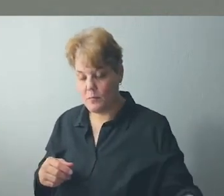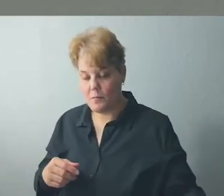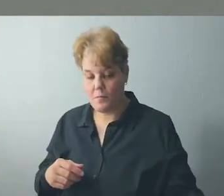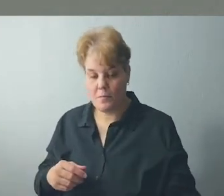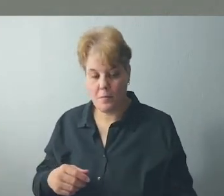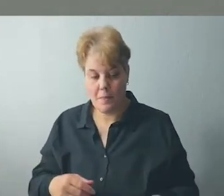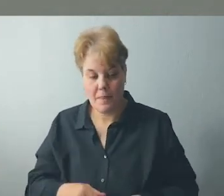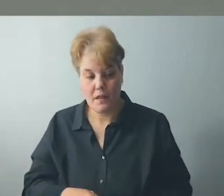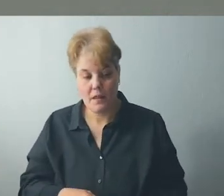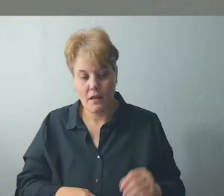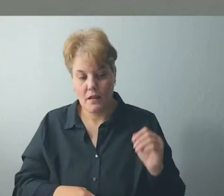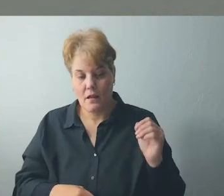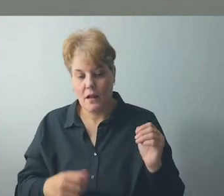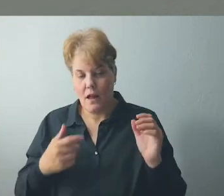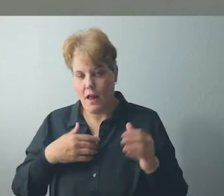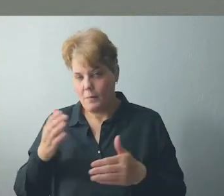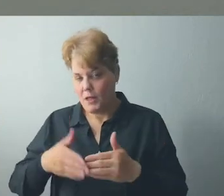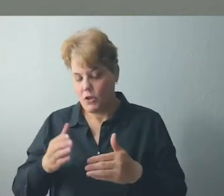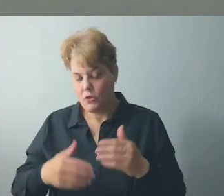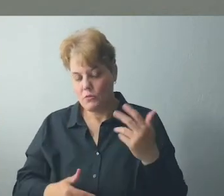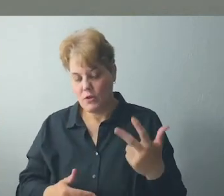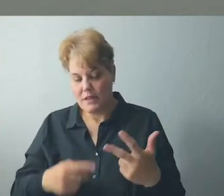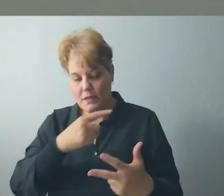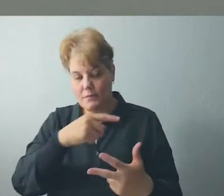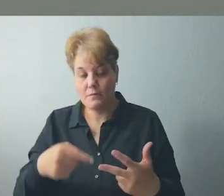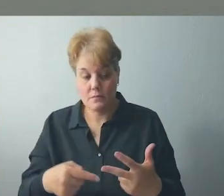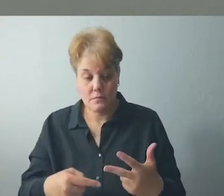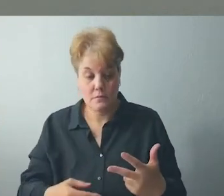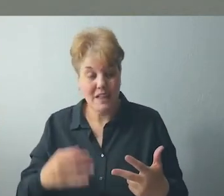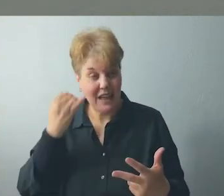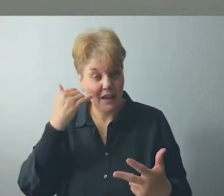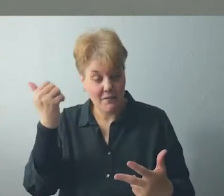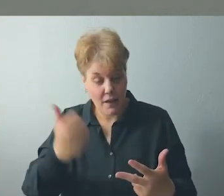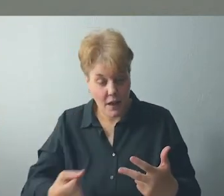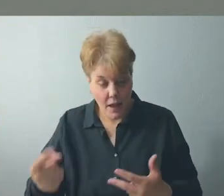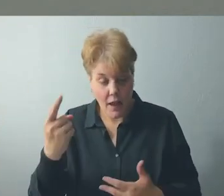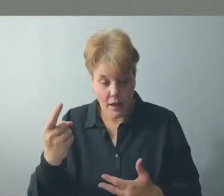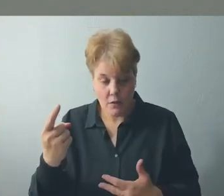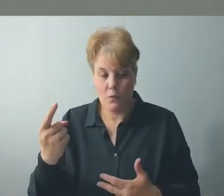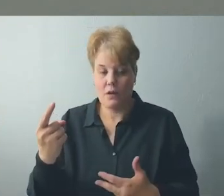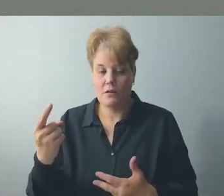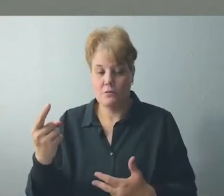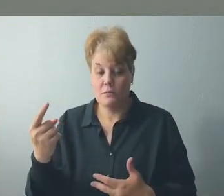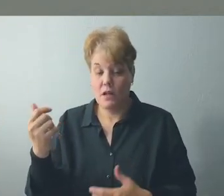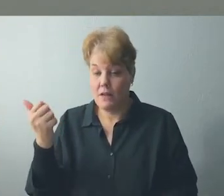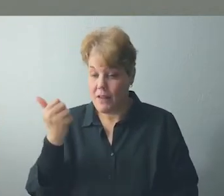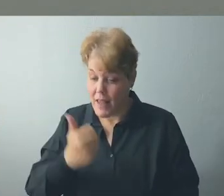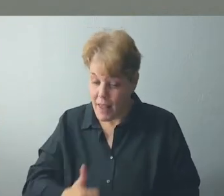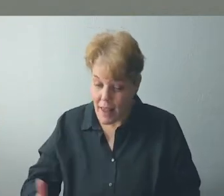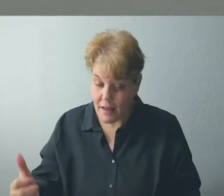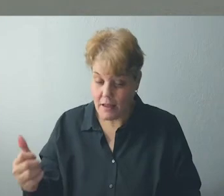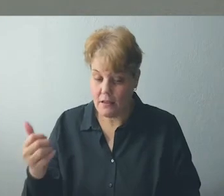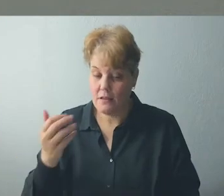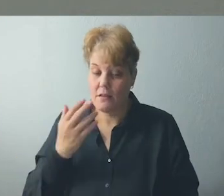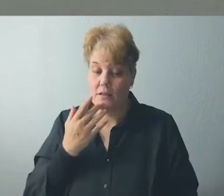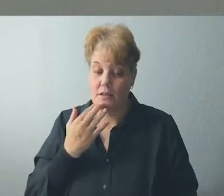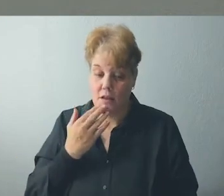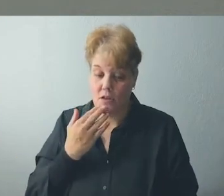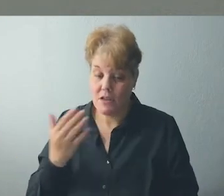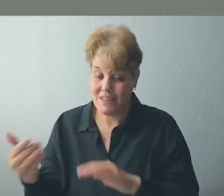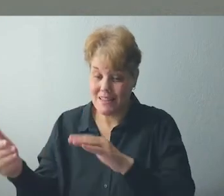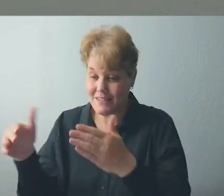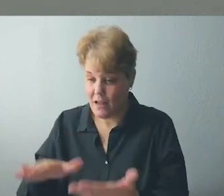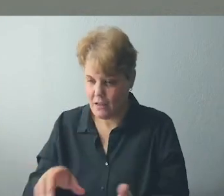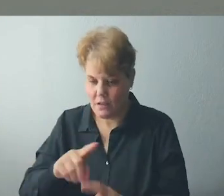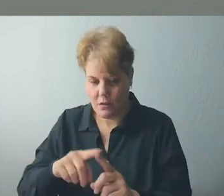Number one, if your heart is not broken over the death of a person of any color, please examine